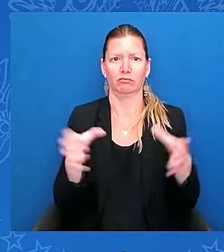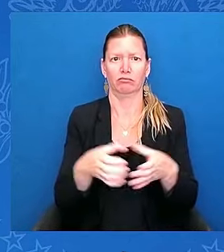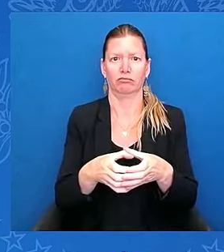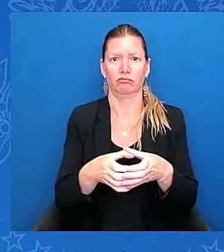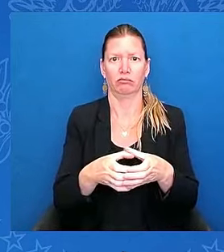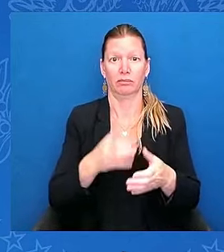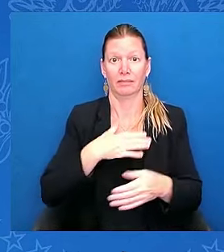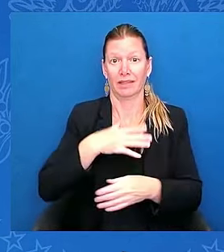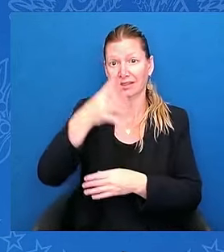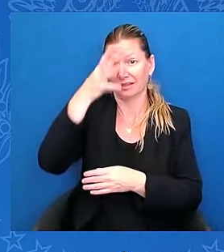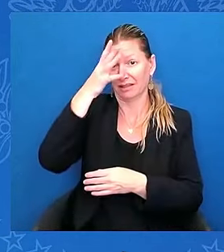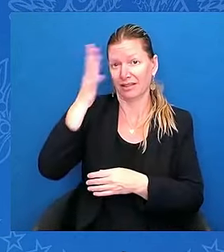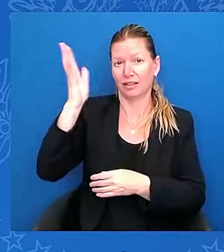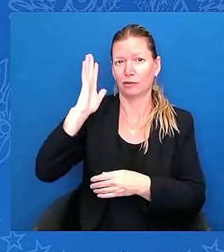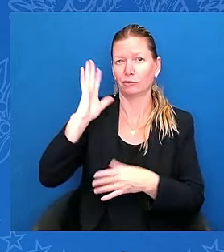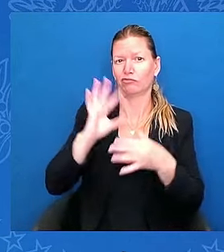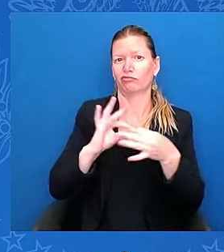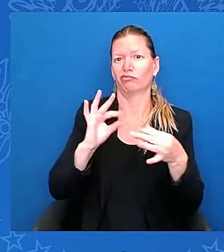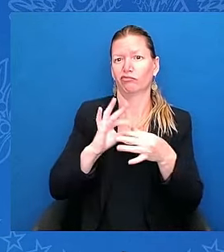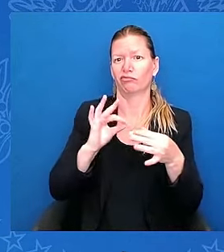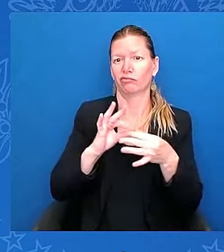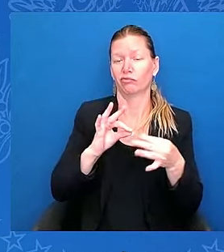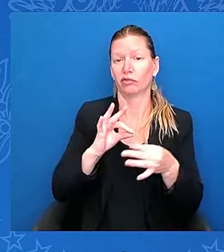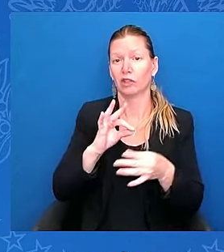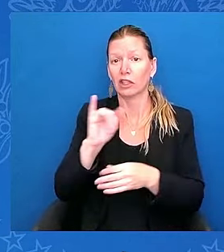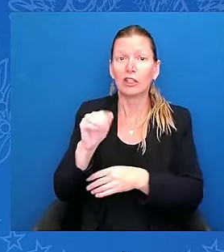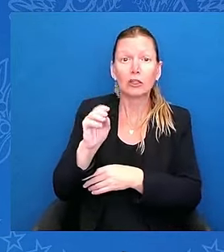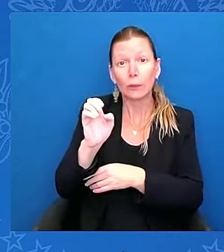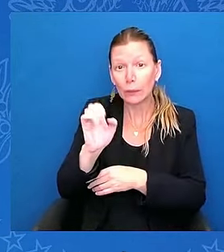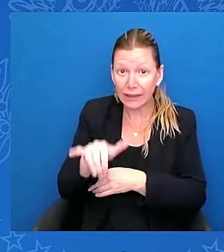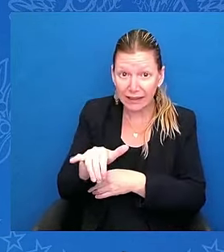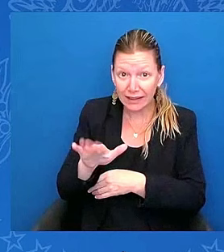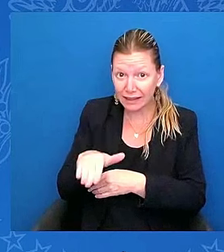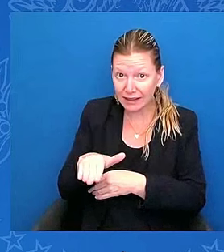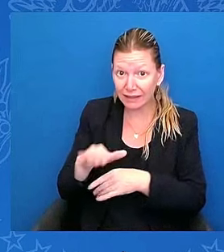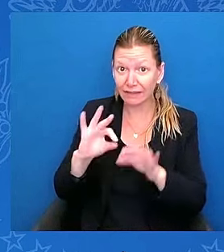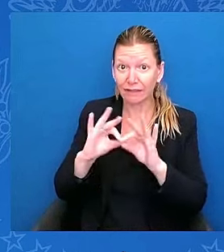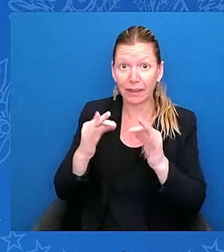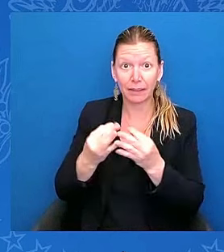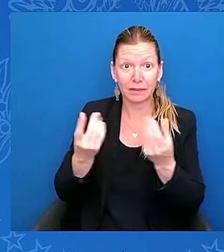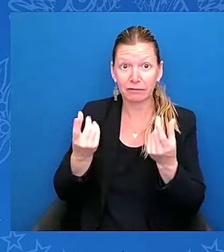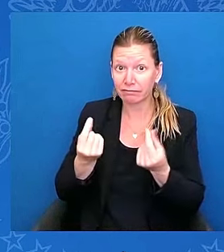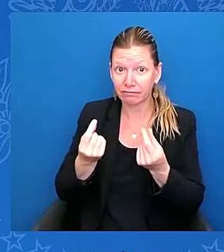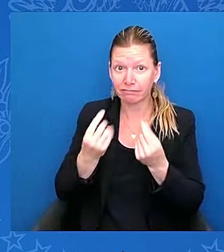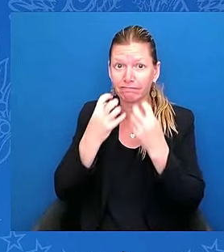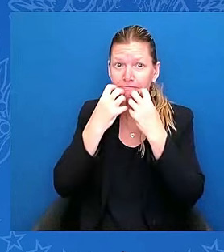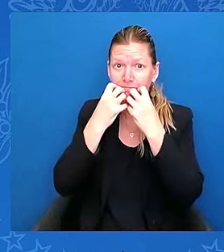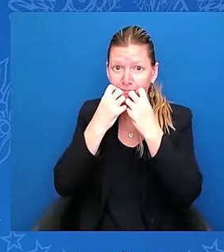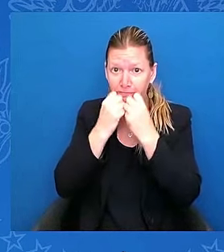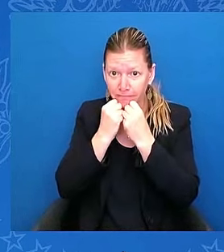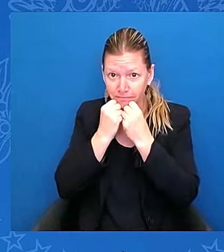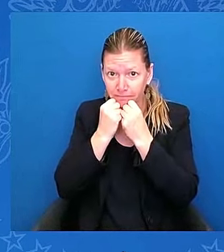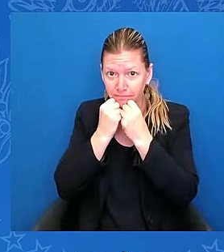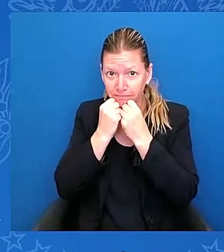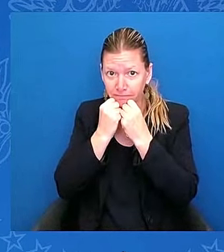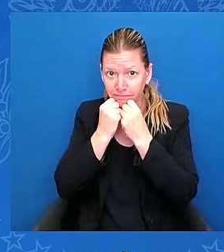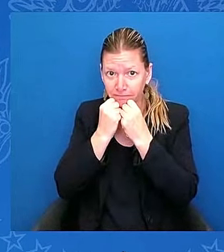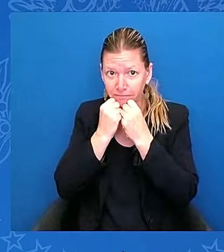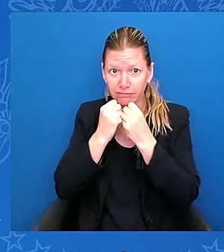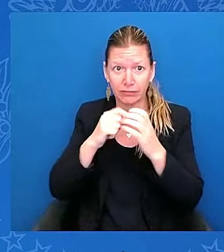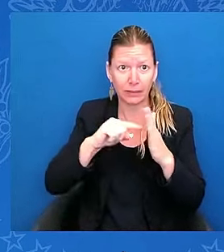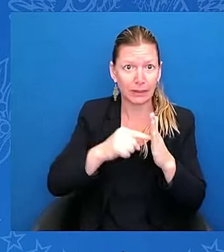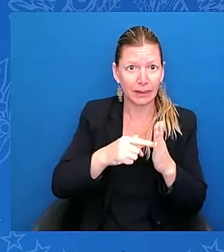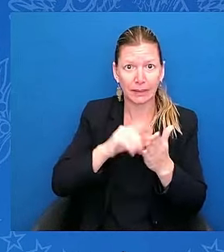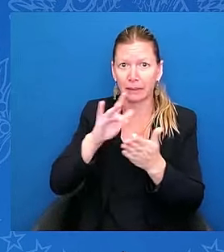beginning, middle, and the end. About keeping couples together who are married. Where one spouse is a U.S. citizen, the other is undocumented.